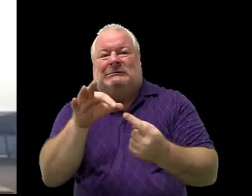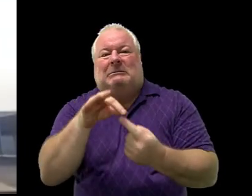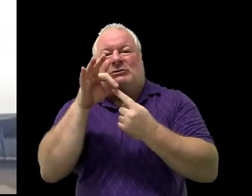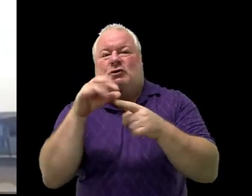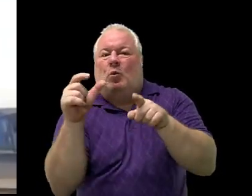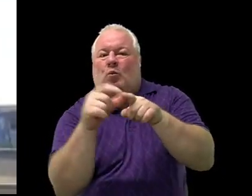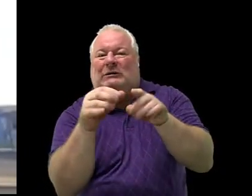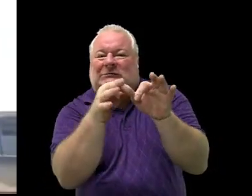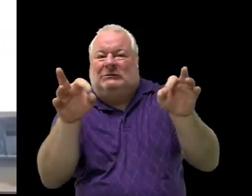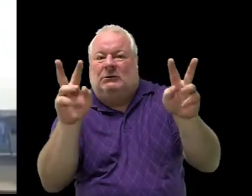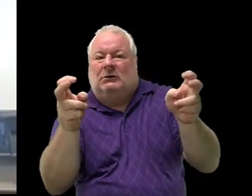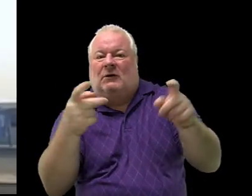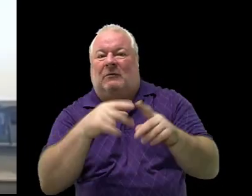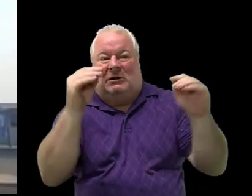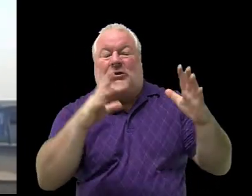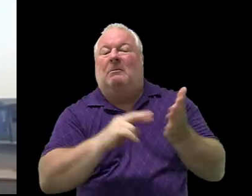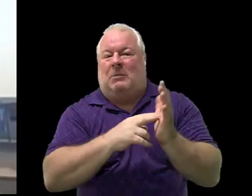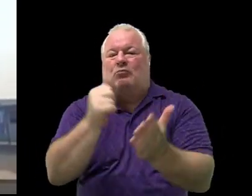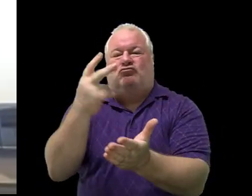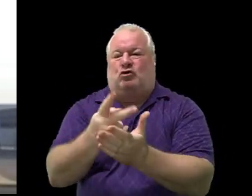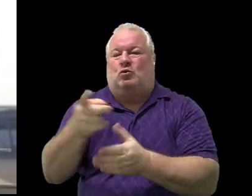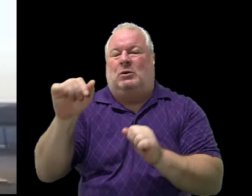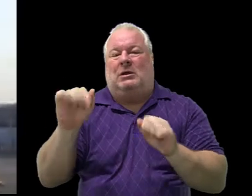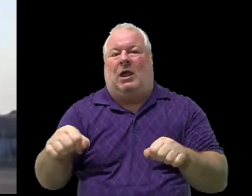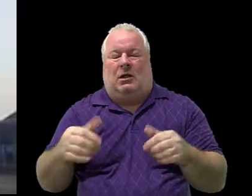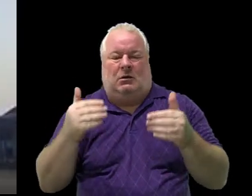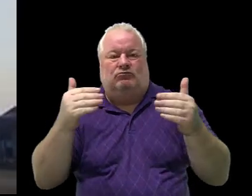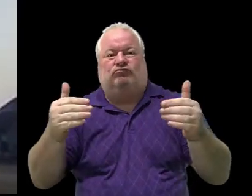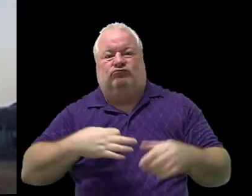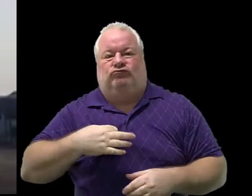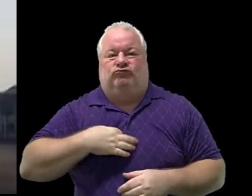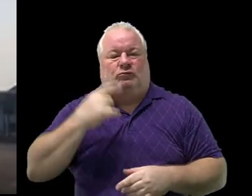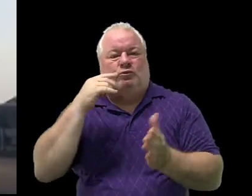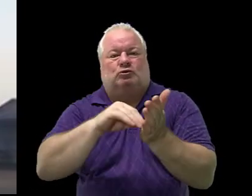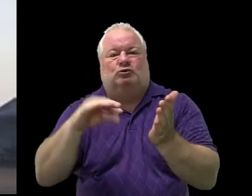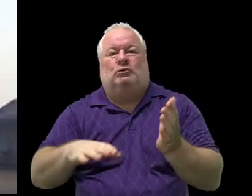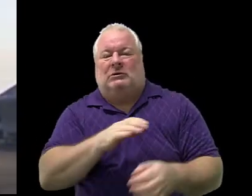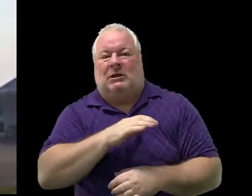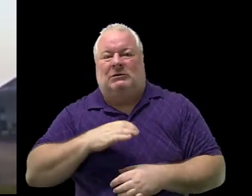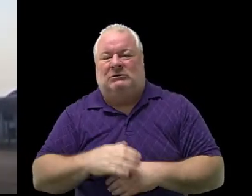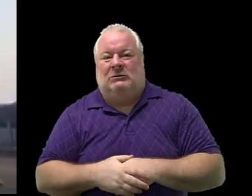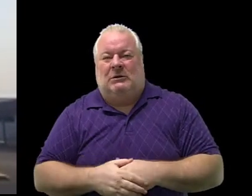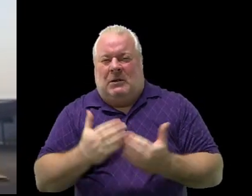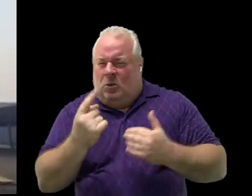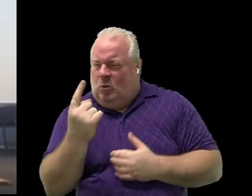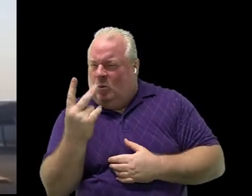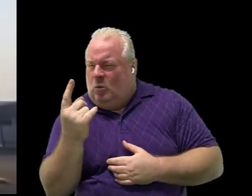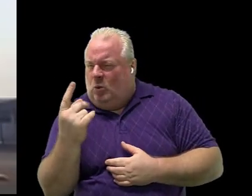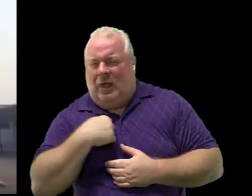are giving you permission to run for student council there may be one or two of you that I think